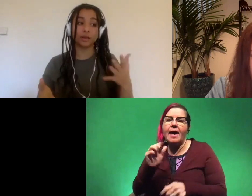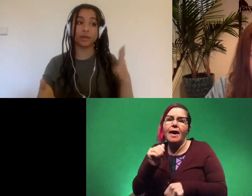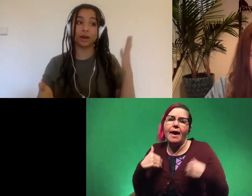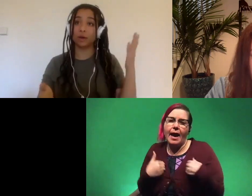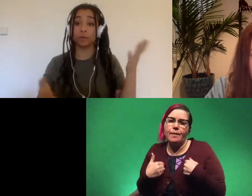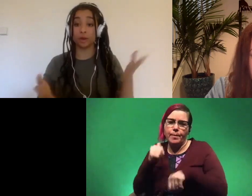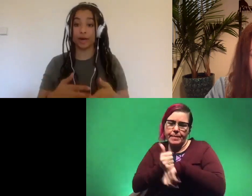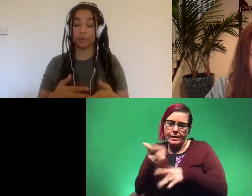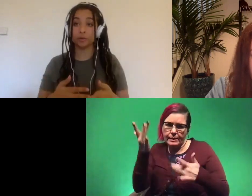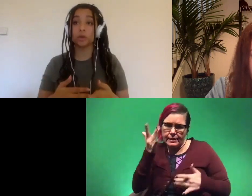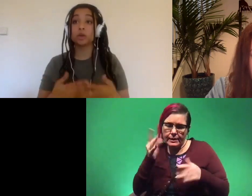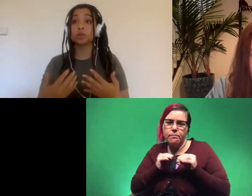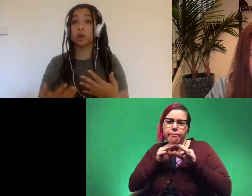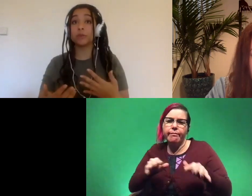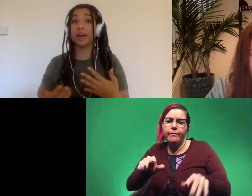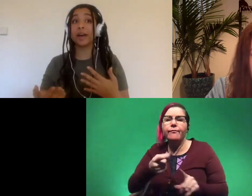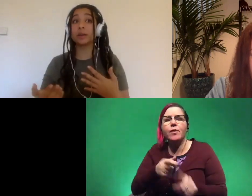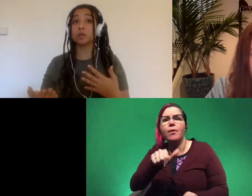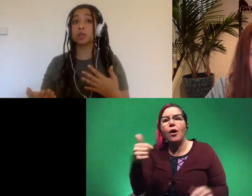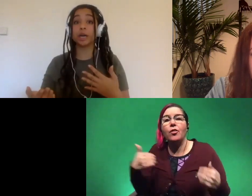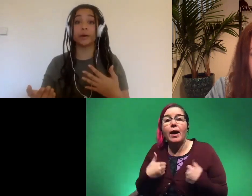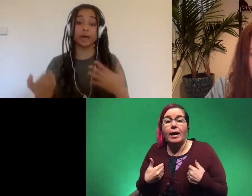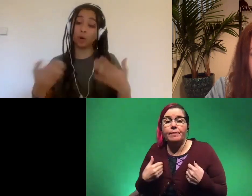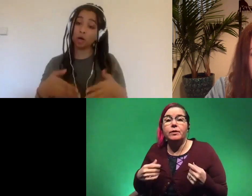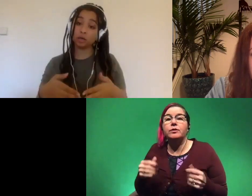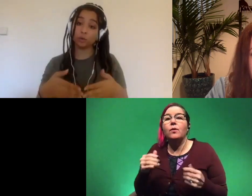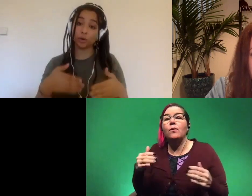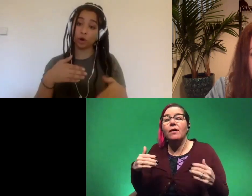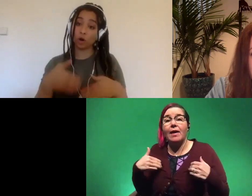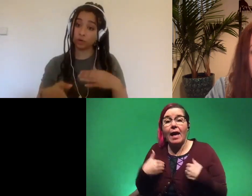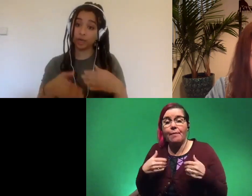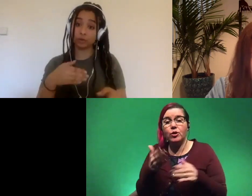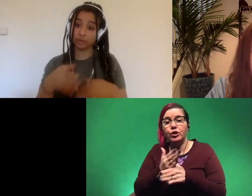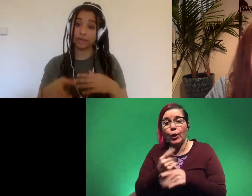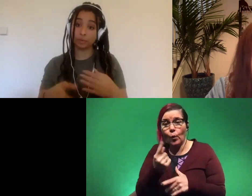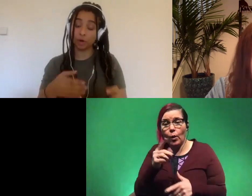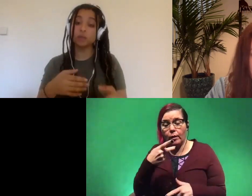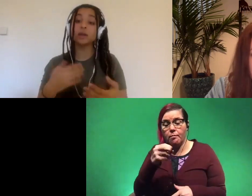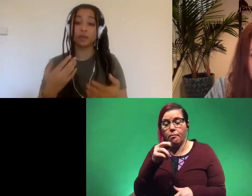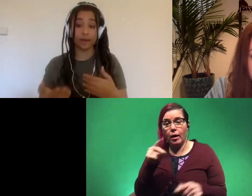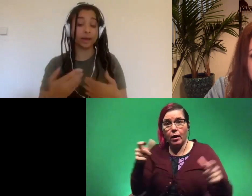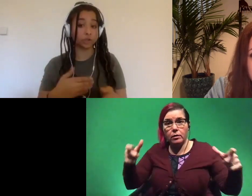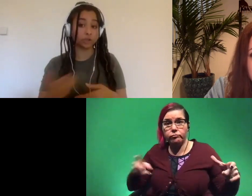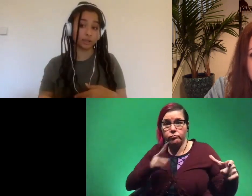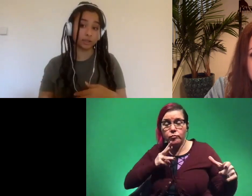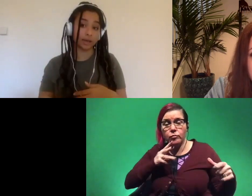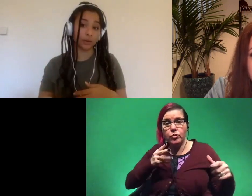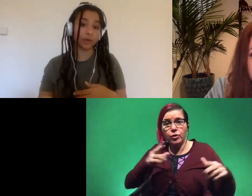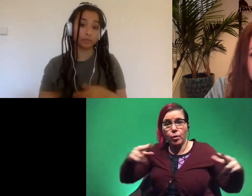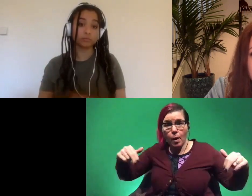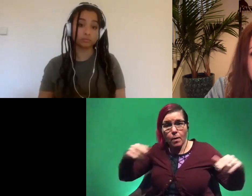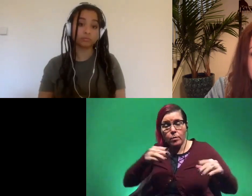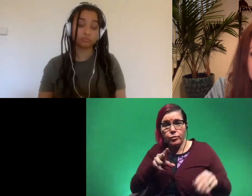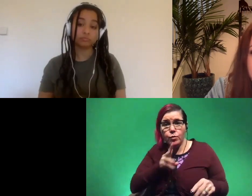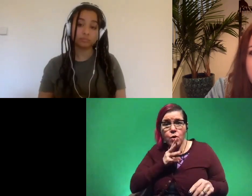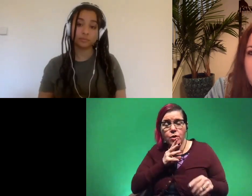that come from other animals so if animals are sharing a pond where they're all drinking from the same pond they can catch diseases that way